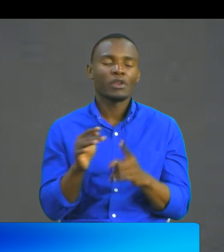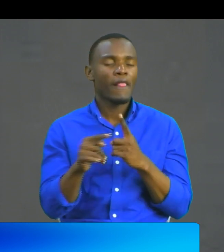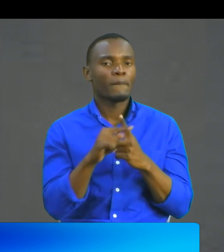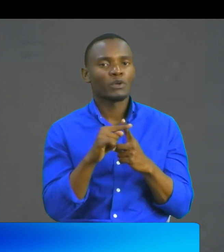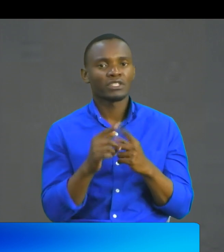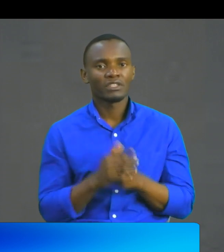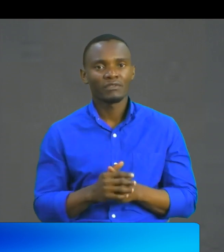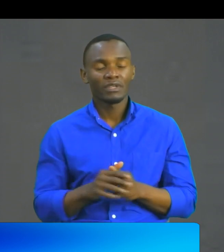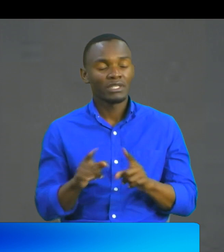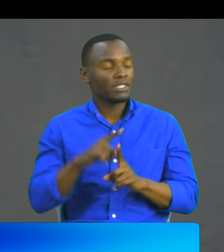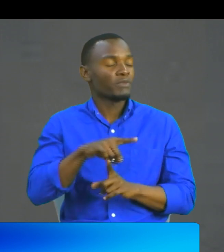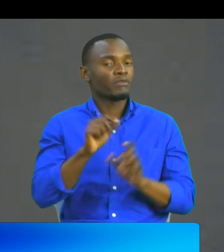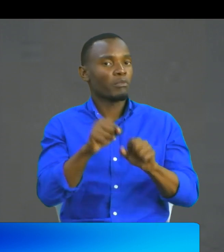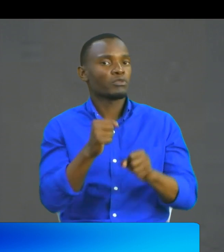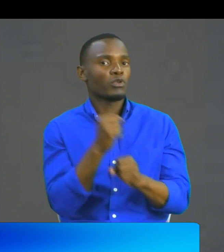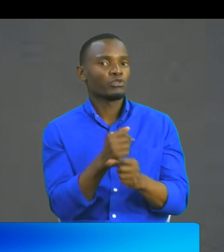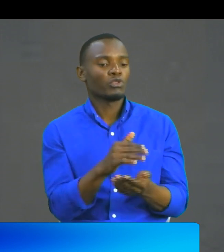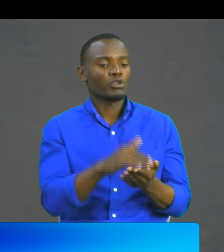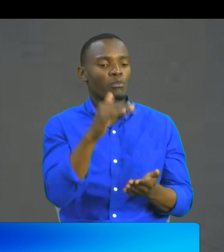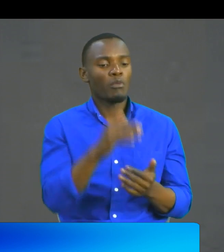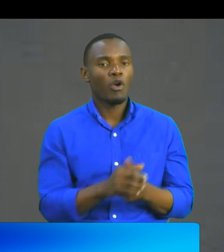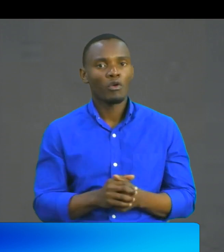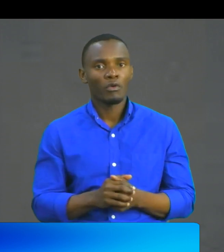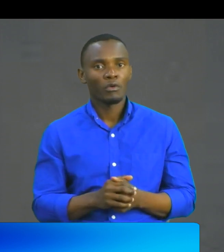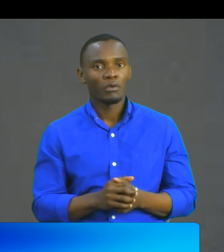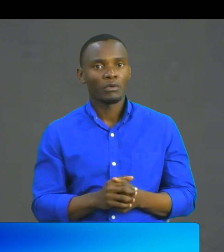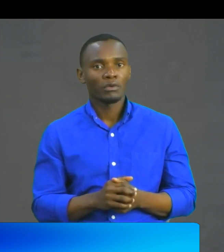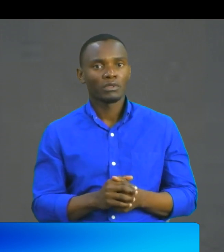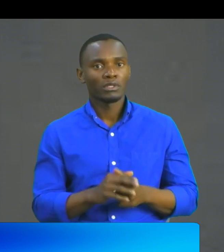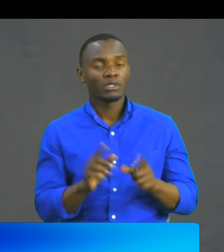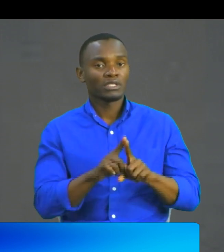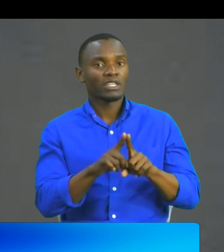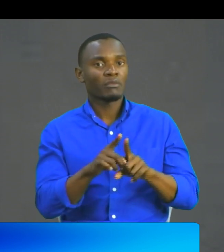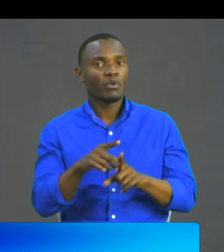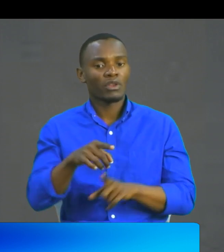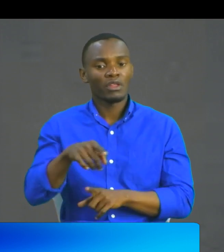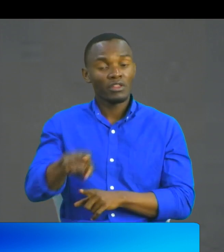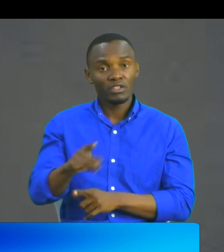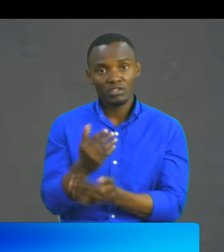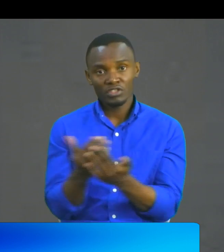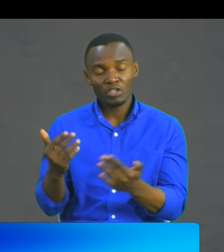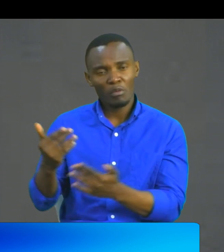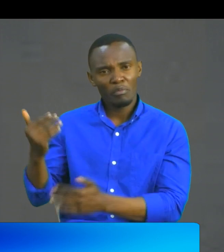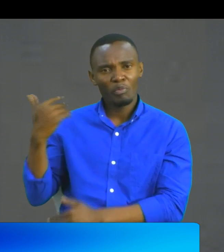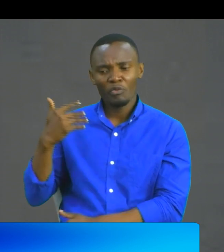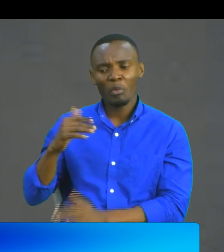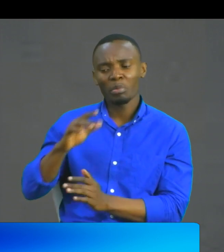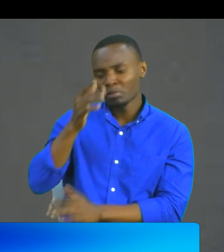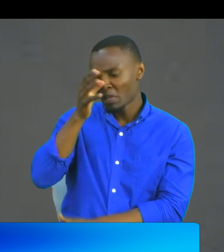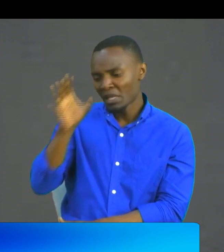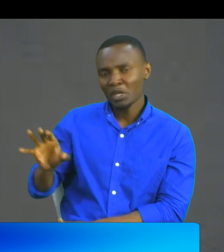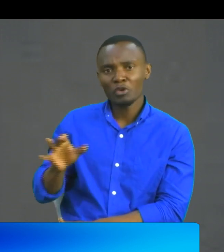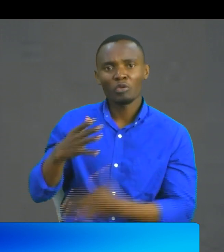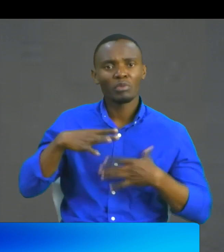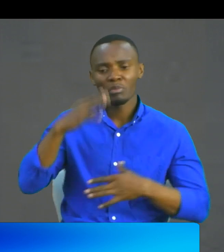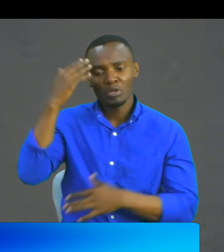I think they need to do more because basically we can say nothing has been done. These kids have been neglected in the past. No one knows much about